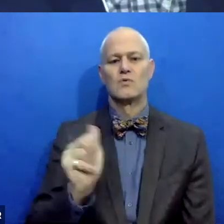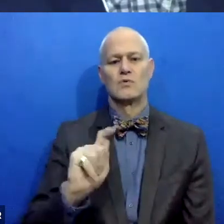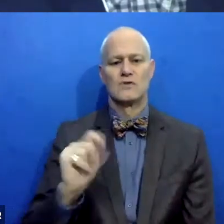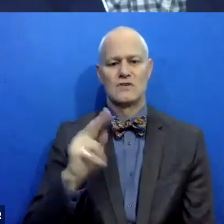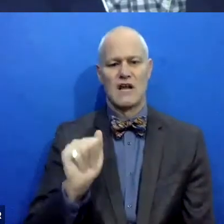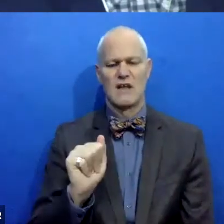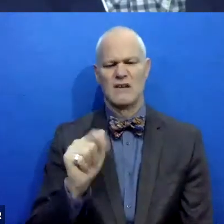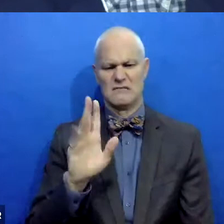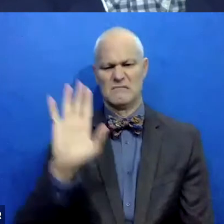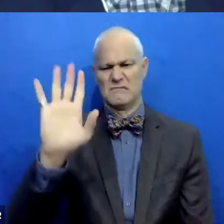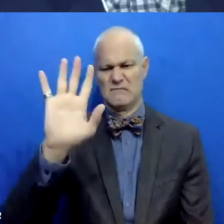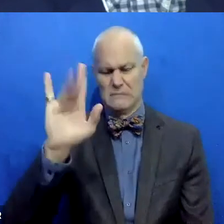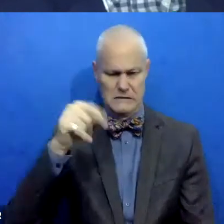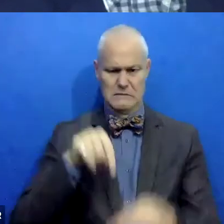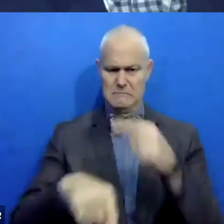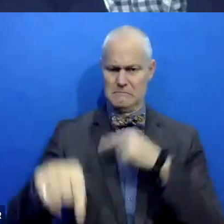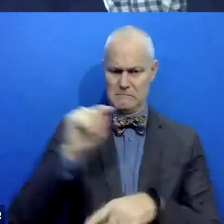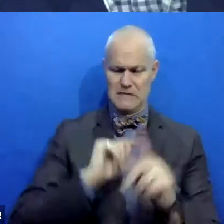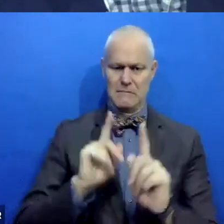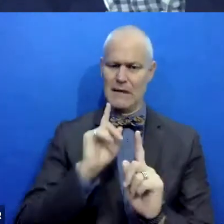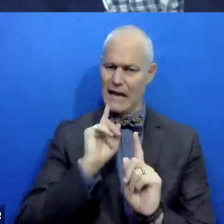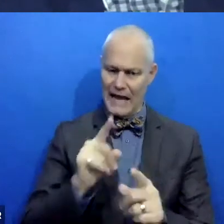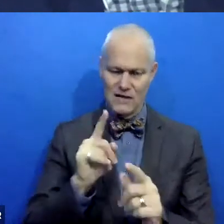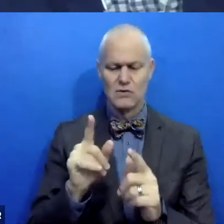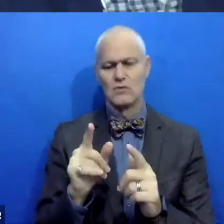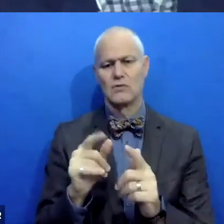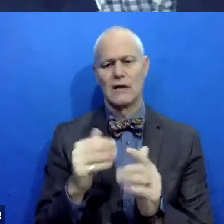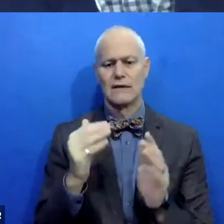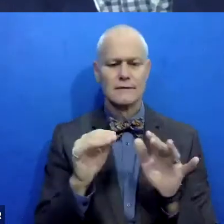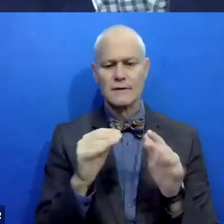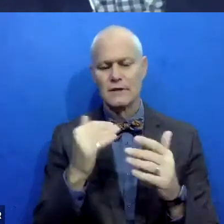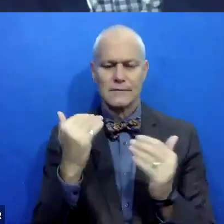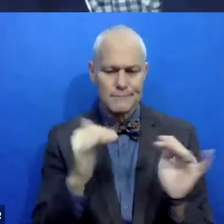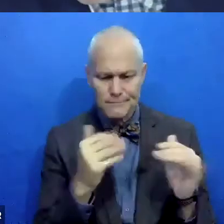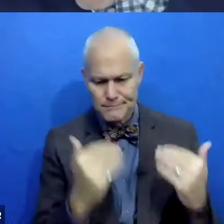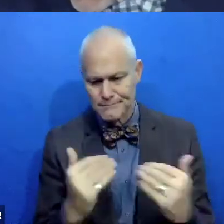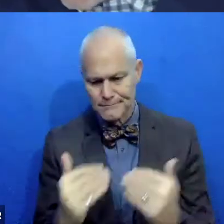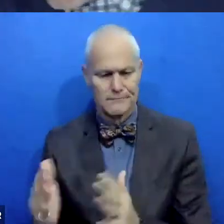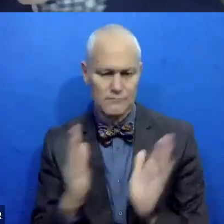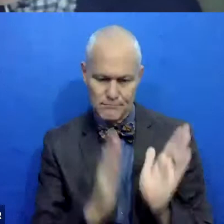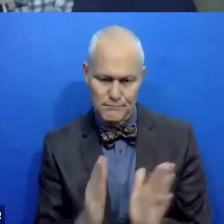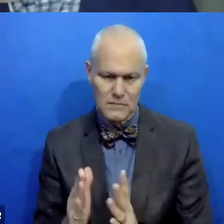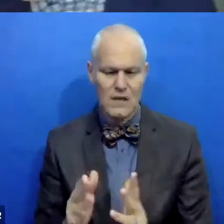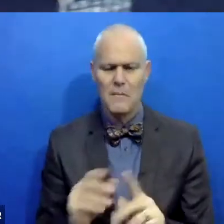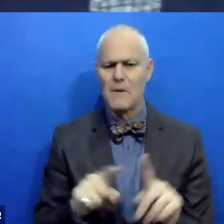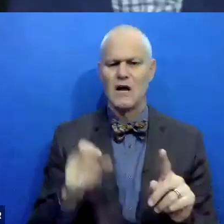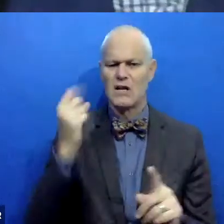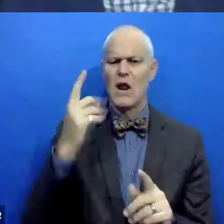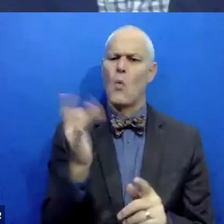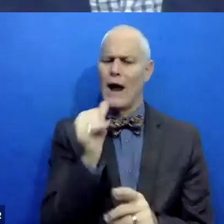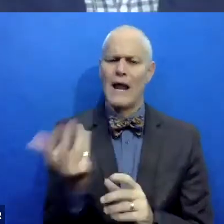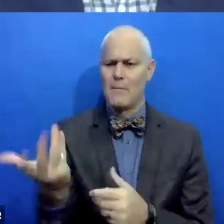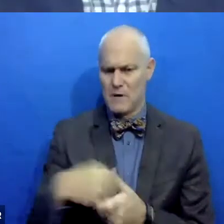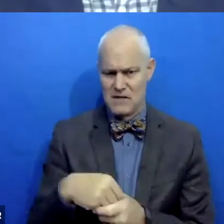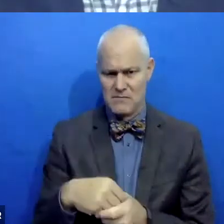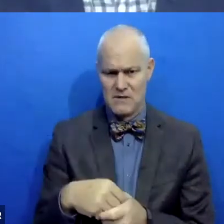answering this, you know, and I sort of jumped to the logistics. And one of the things that's really, really important for us to understand is why aren't they participating? And if they haven't